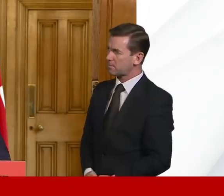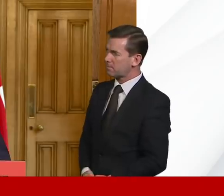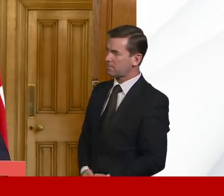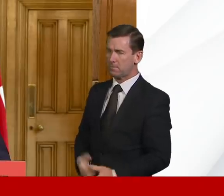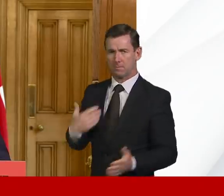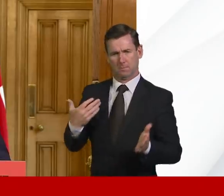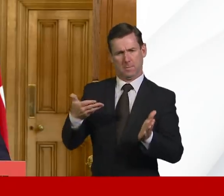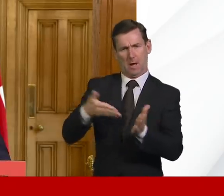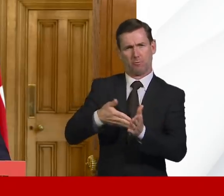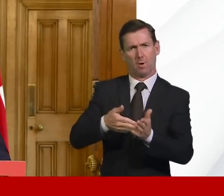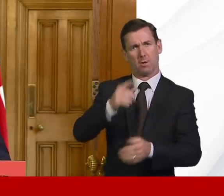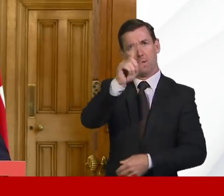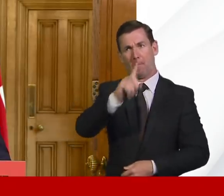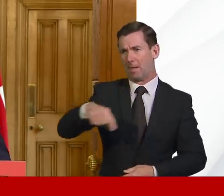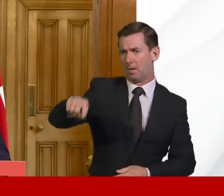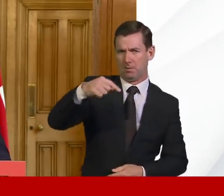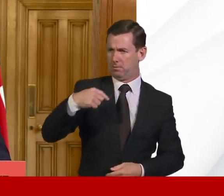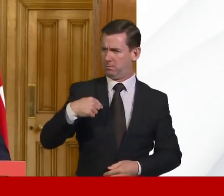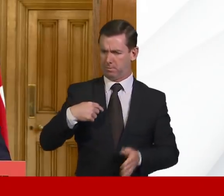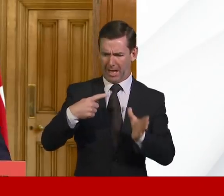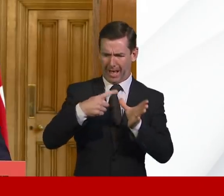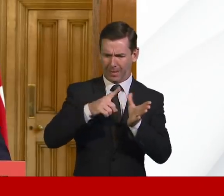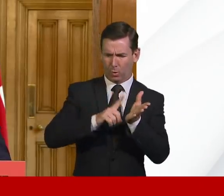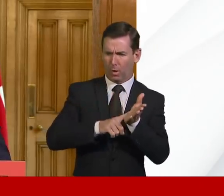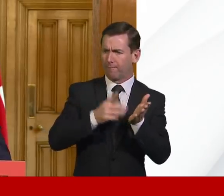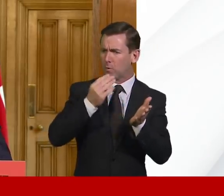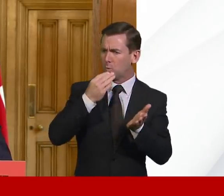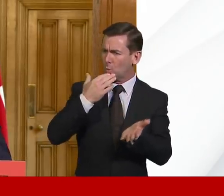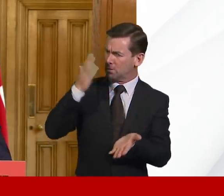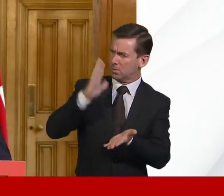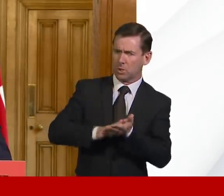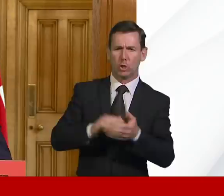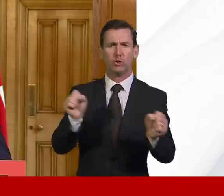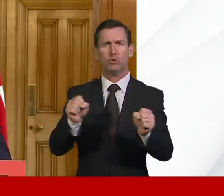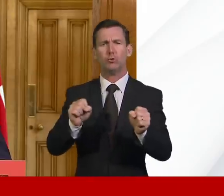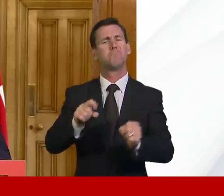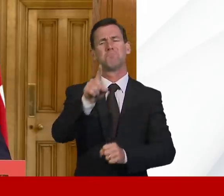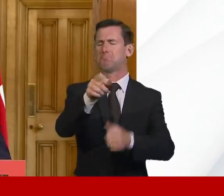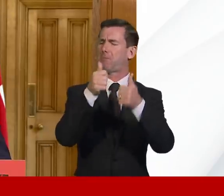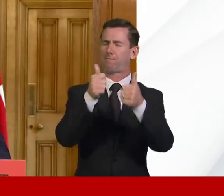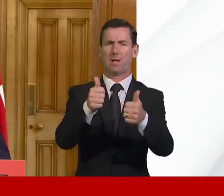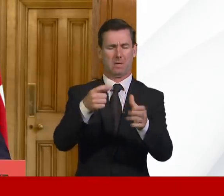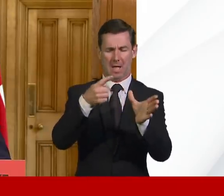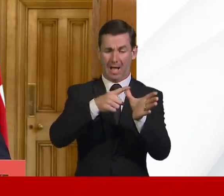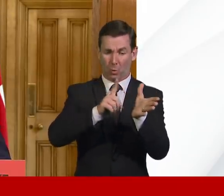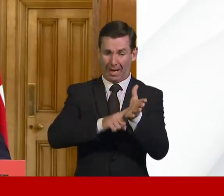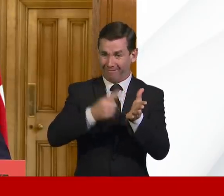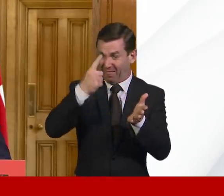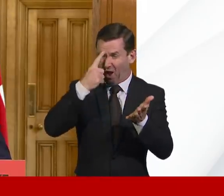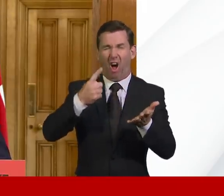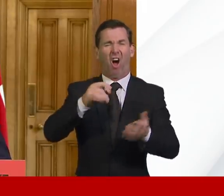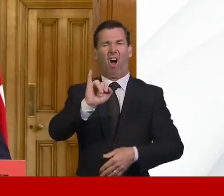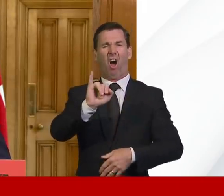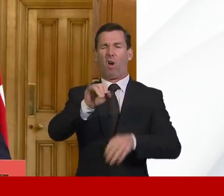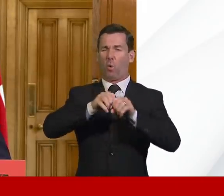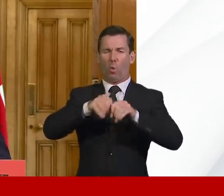who have not taken all of their statutory annual leave due to COVID-19 will now be able to carry that entitlement over